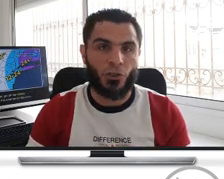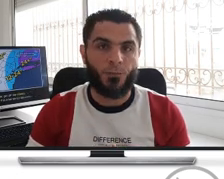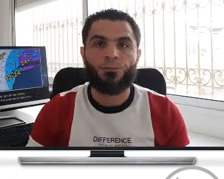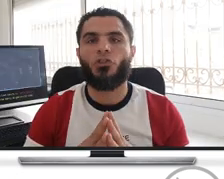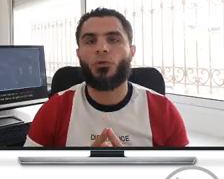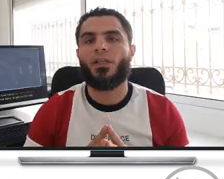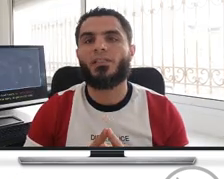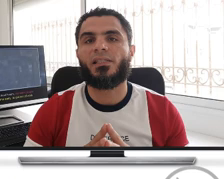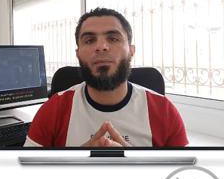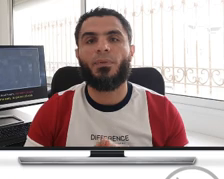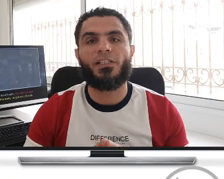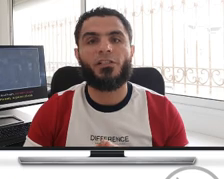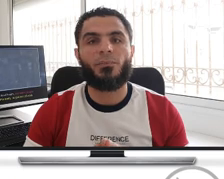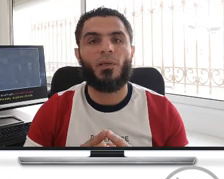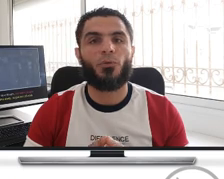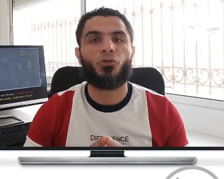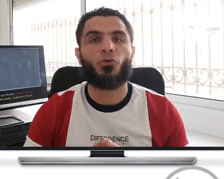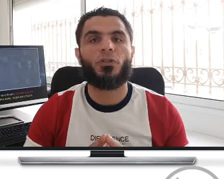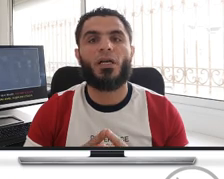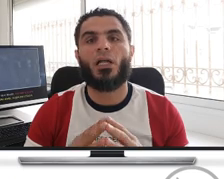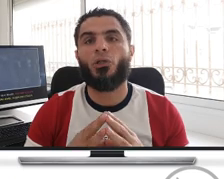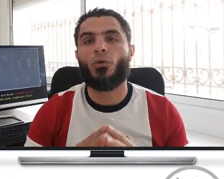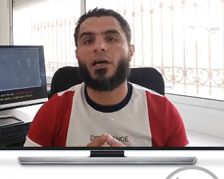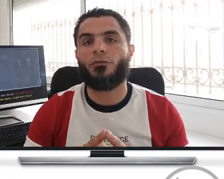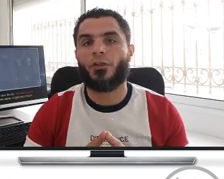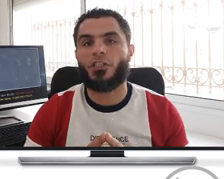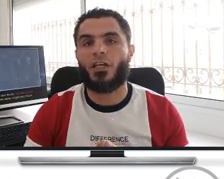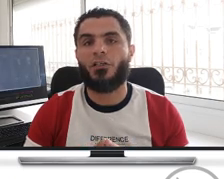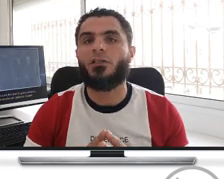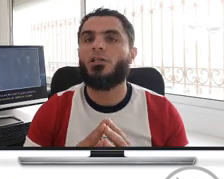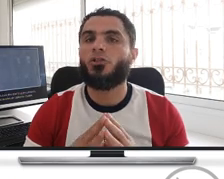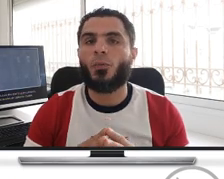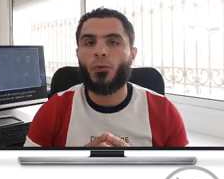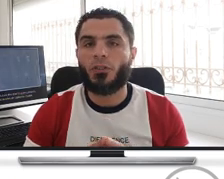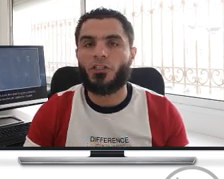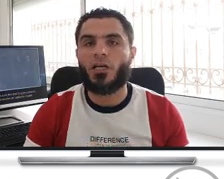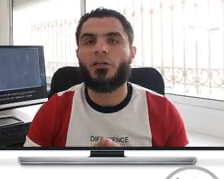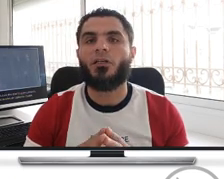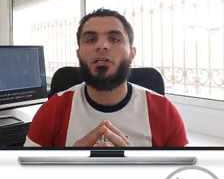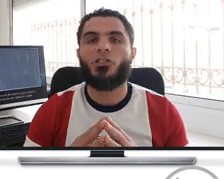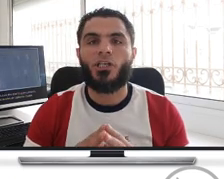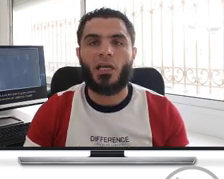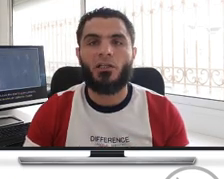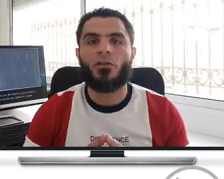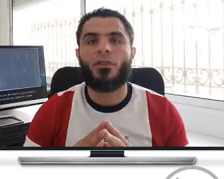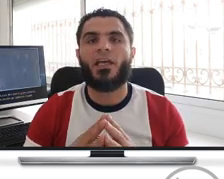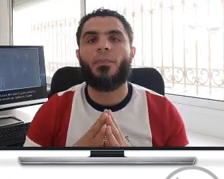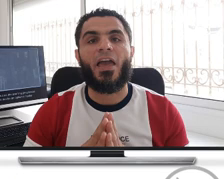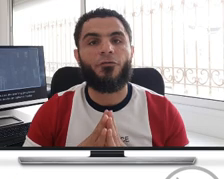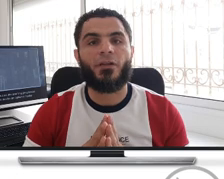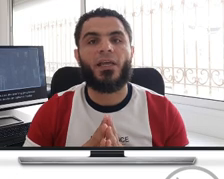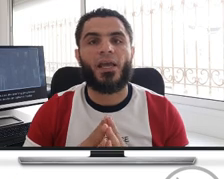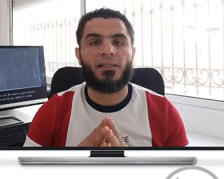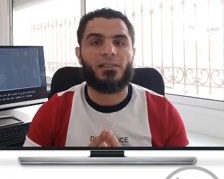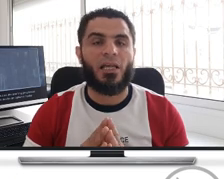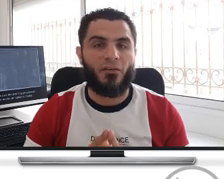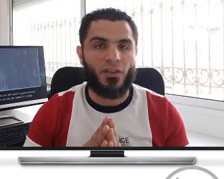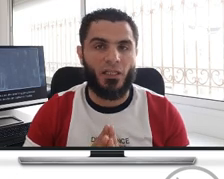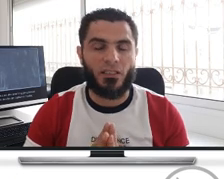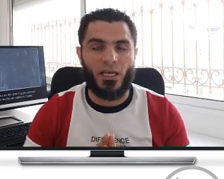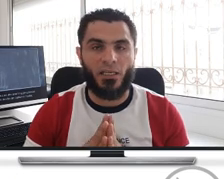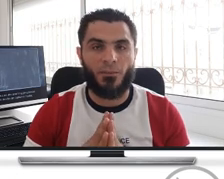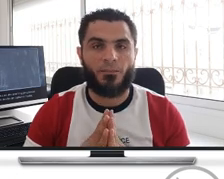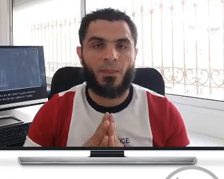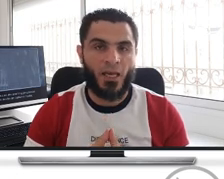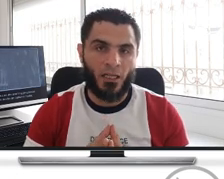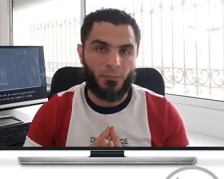danger. During this blizzard, people should look out for each other, support each other, check in on them every day and see